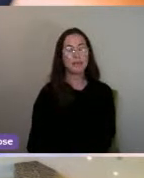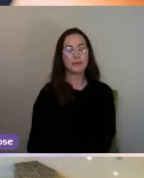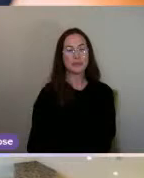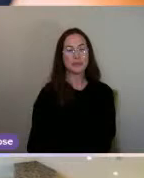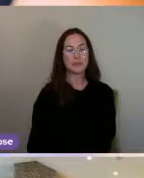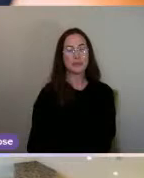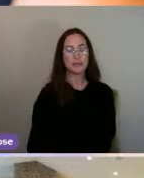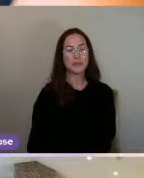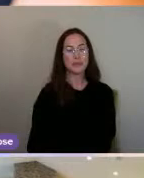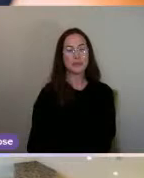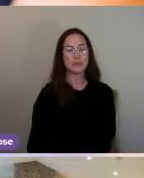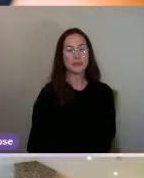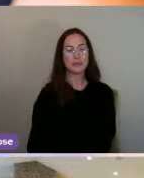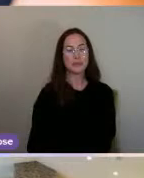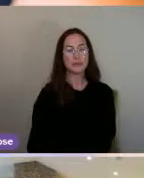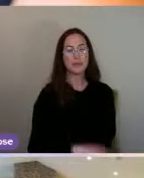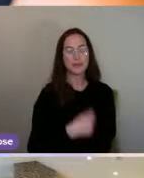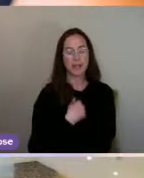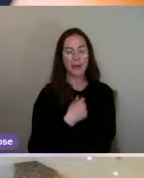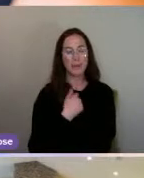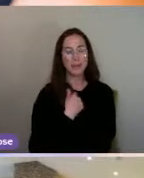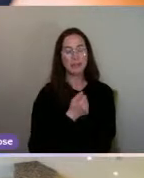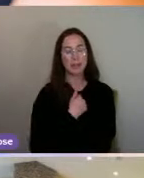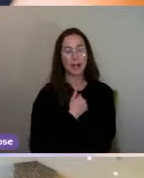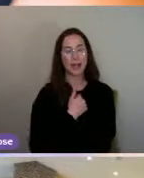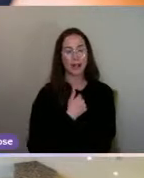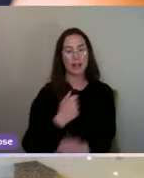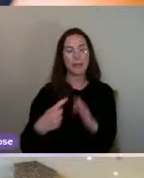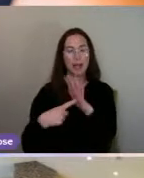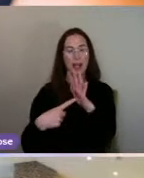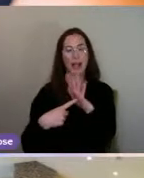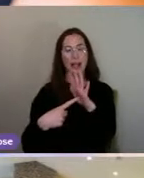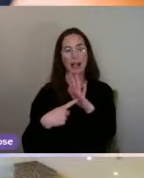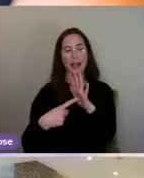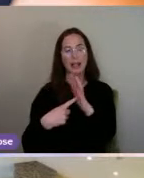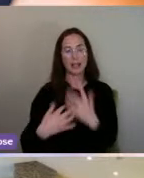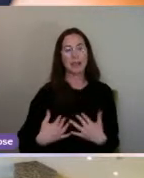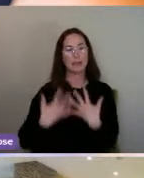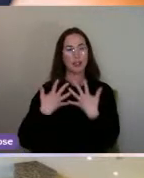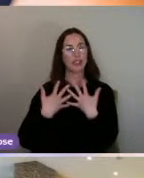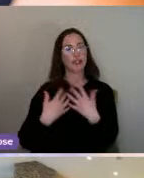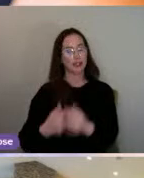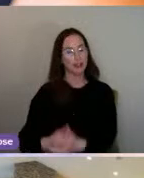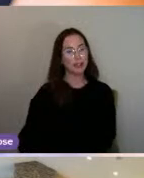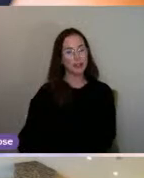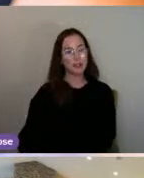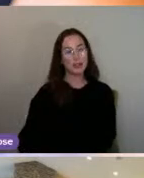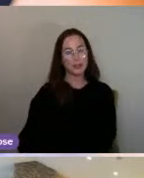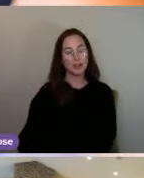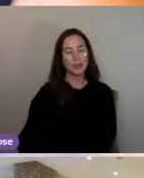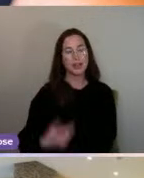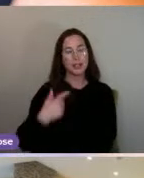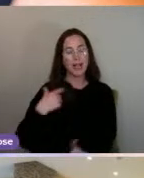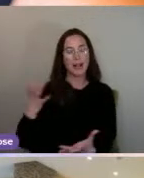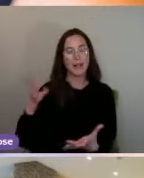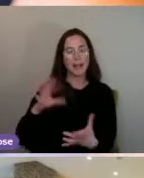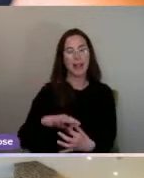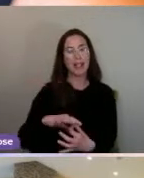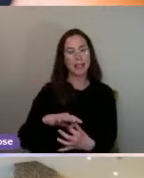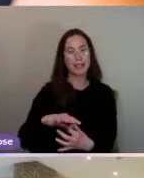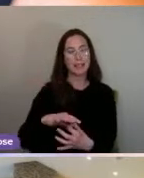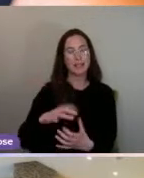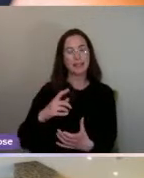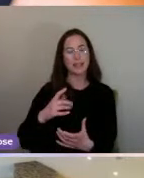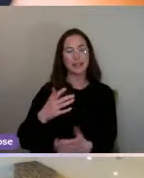so that was my main, you know, my main inspiration. And I've linked him down to my heart,